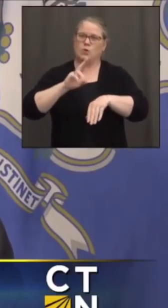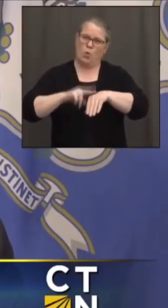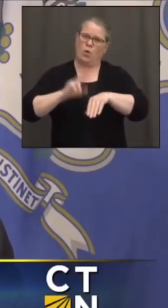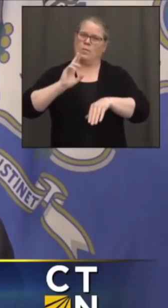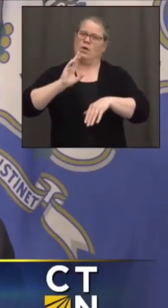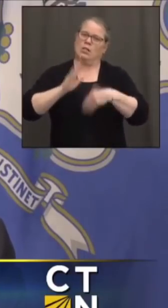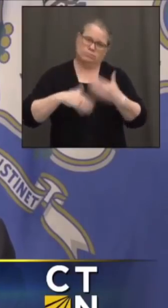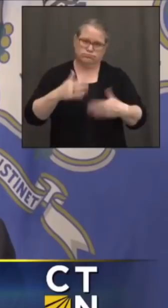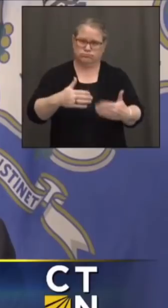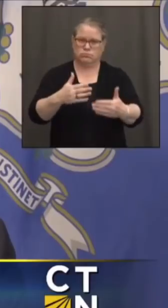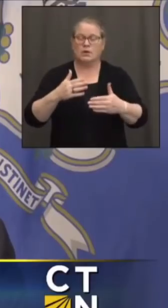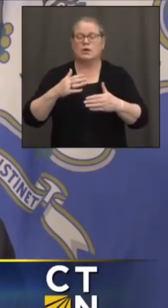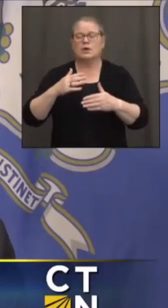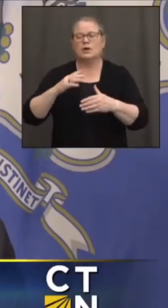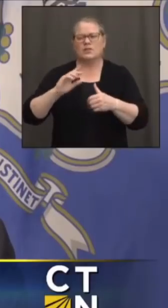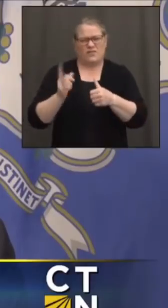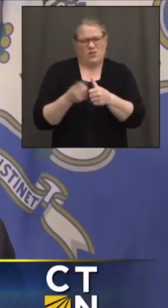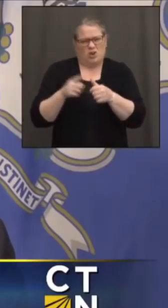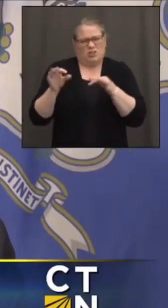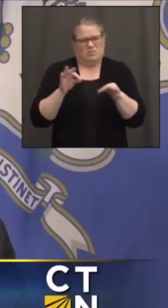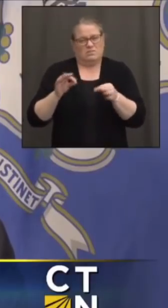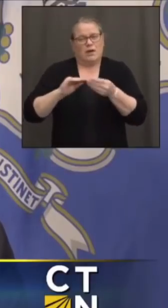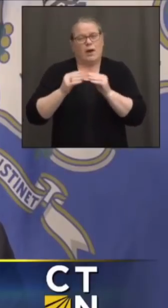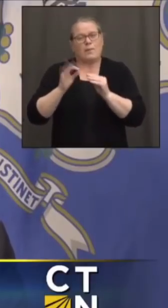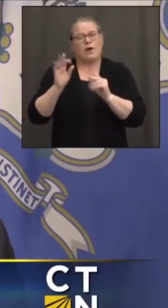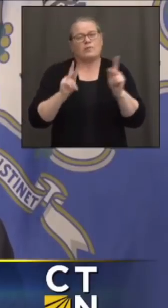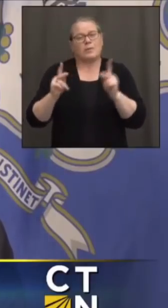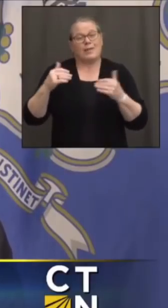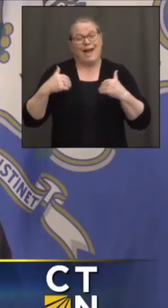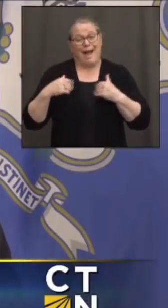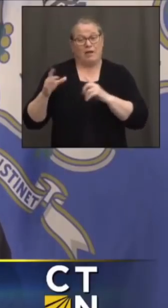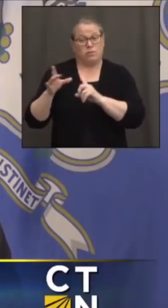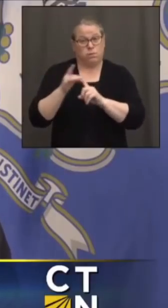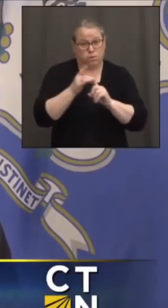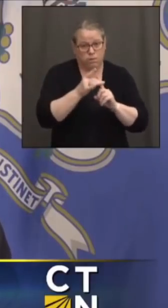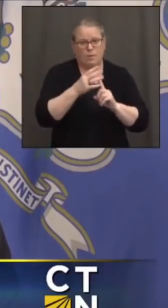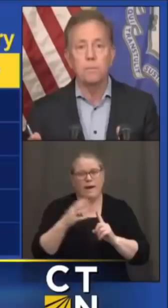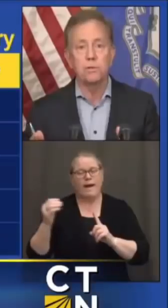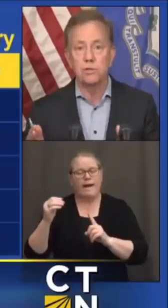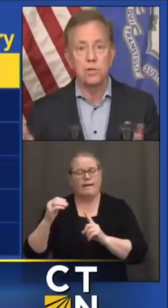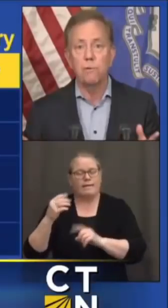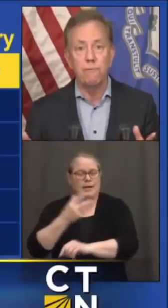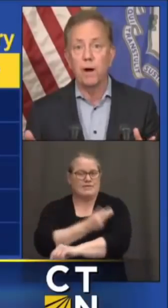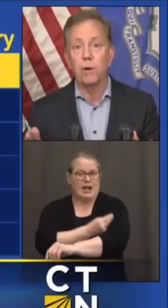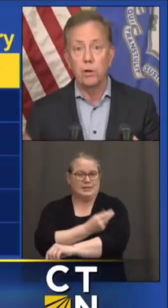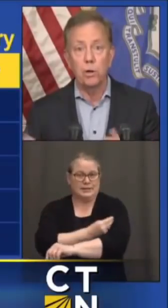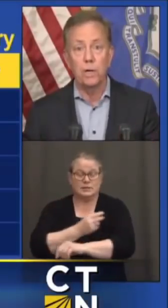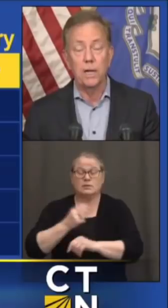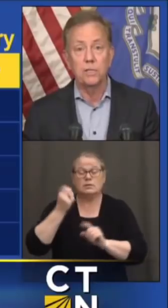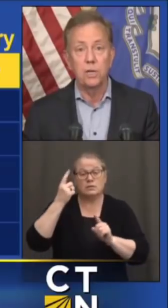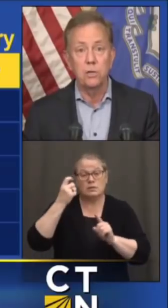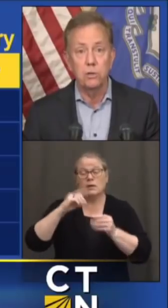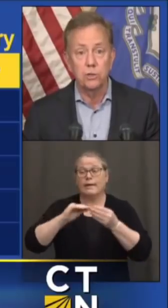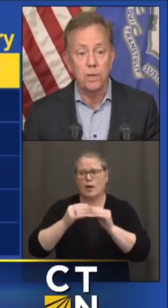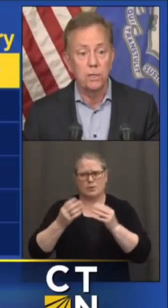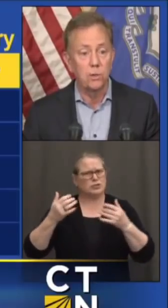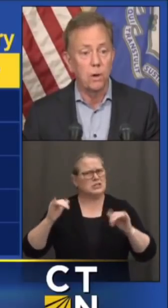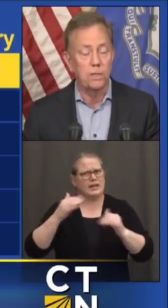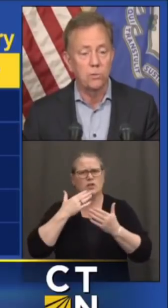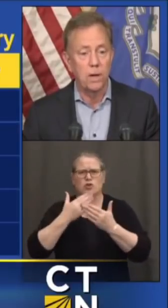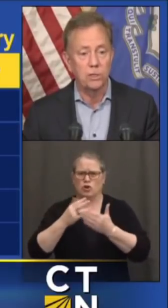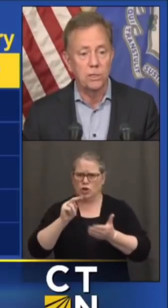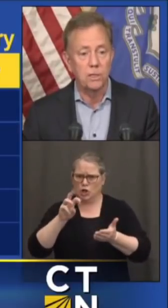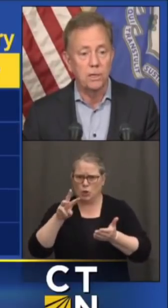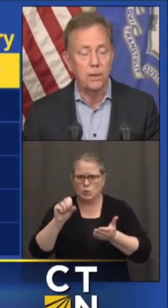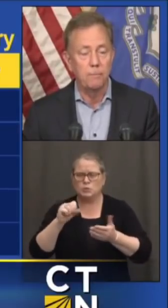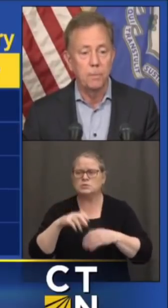what we're doing to get people vaccinated. Very quickly, you can see the numbers are still very good and continue to trend in